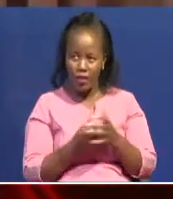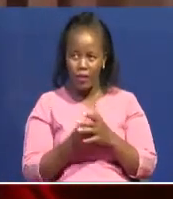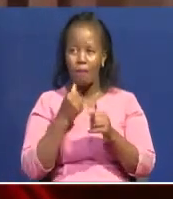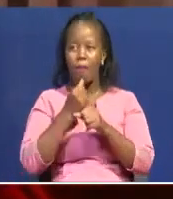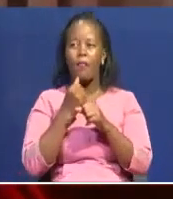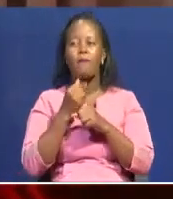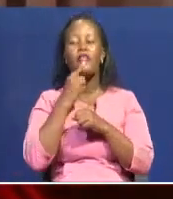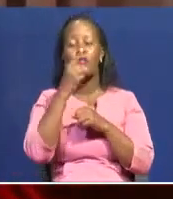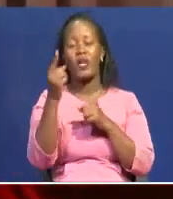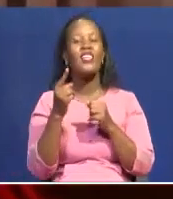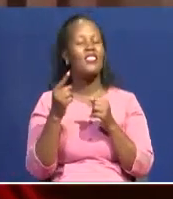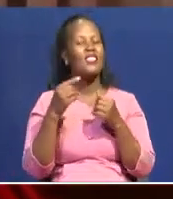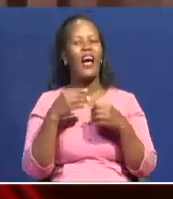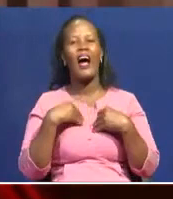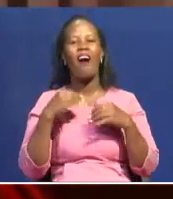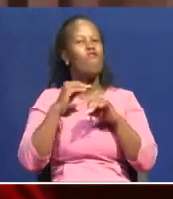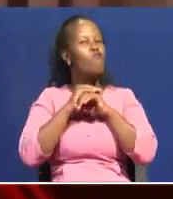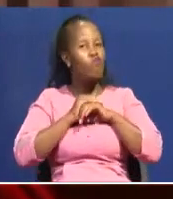very existence of our republic